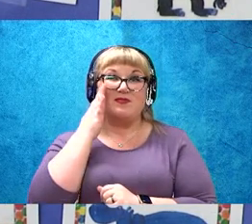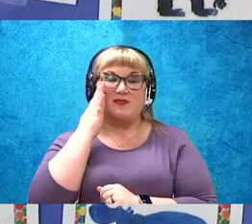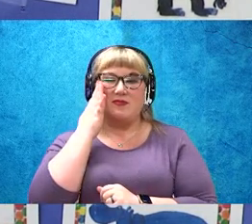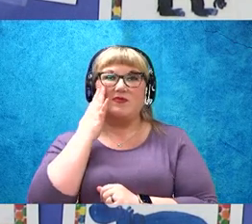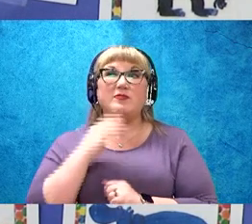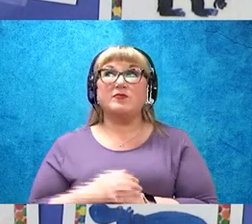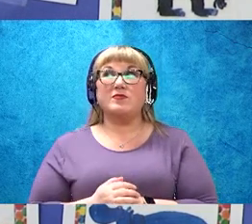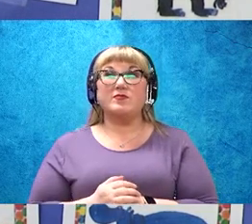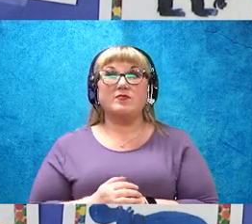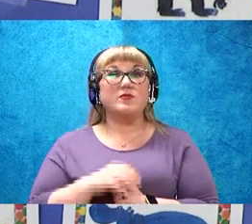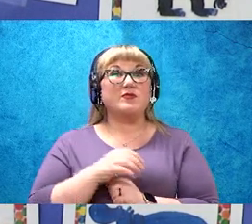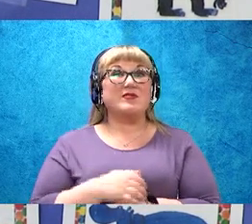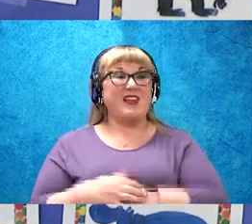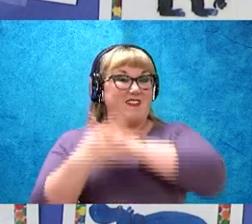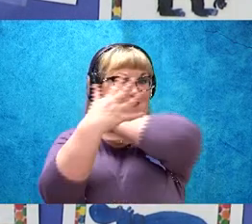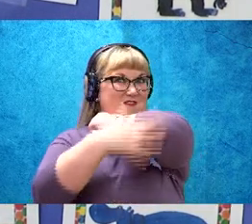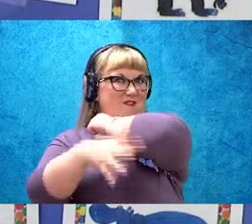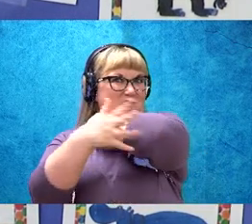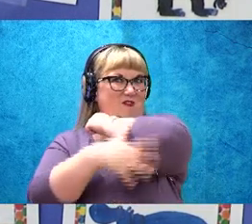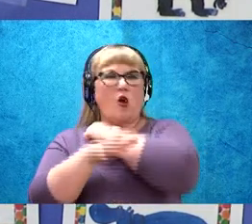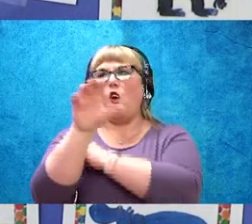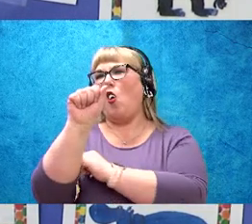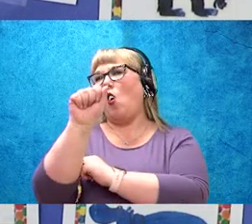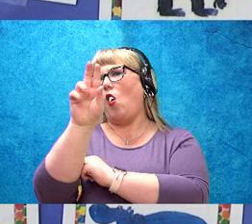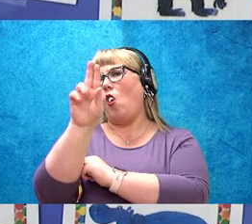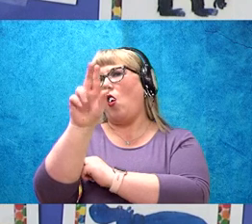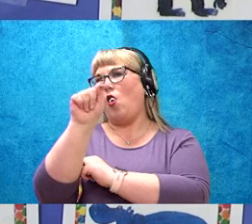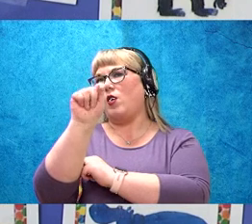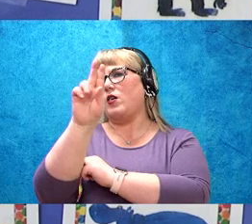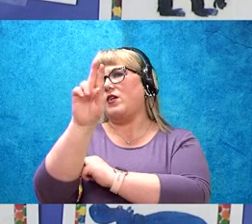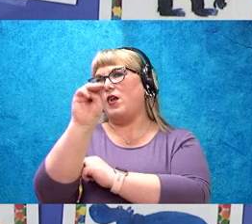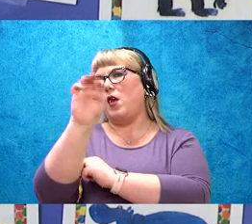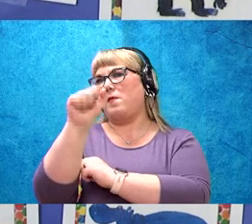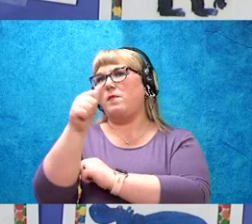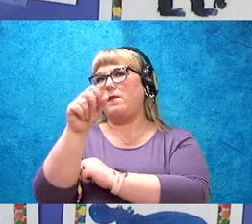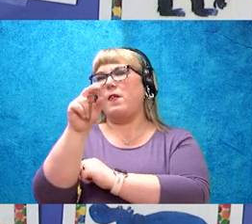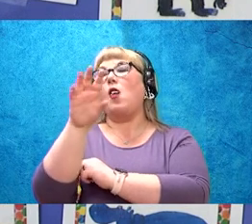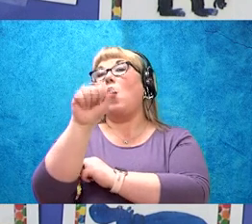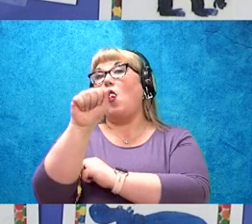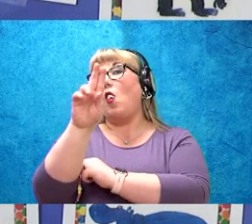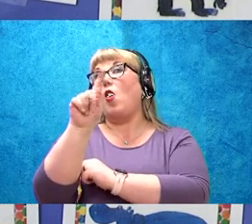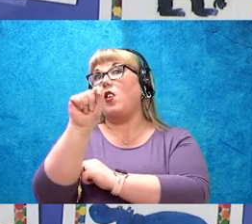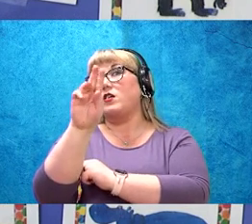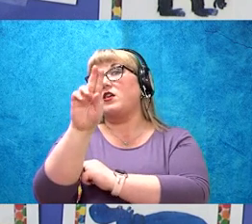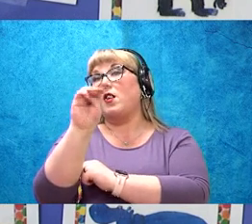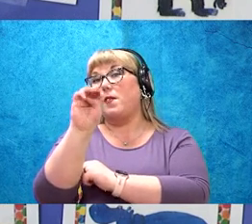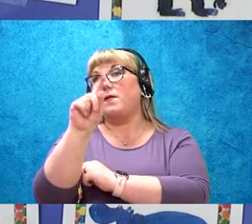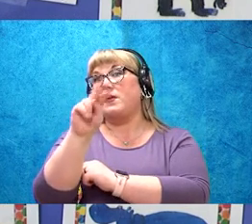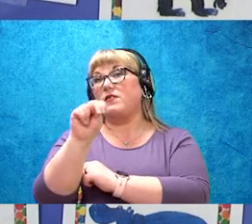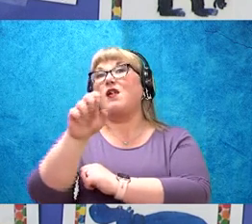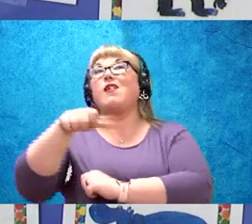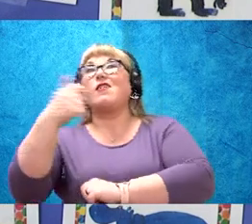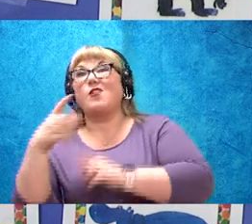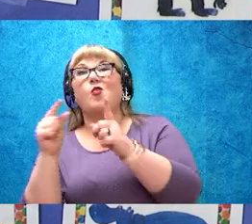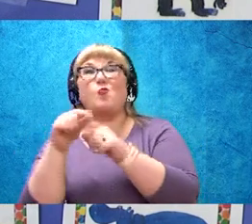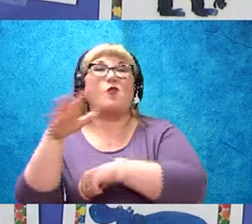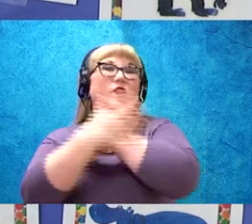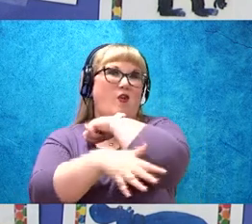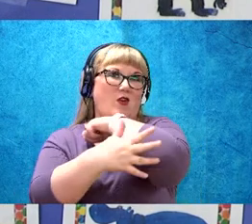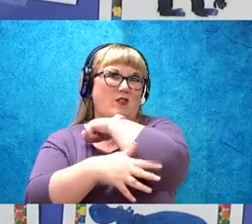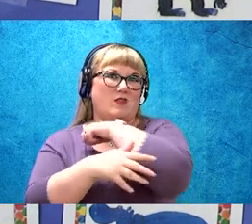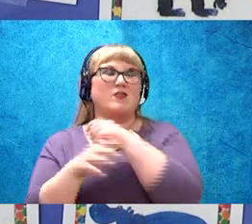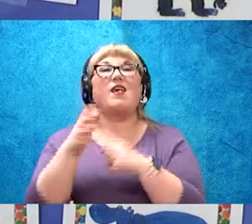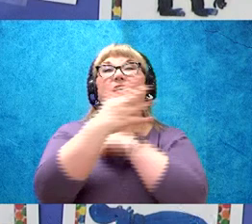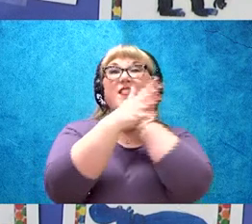In autumn, autumn is another word for fall, the tree's leaves turn bright colors. As the